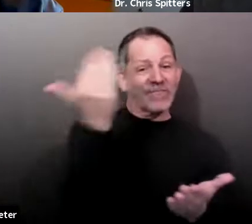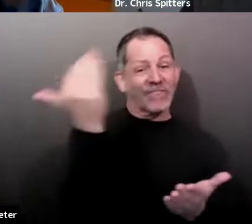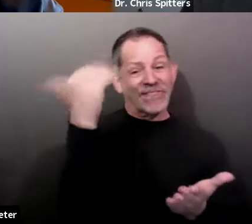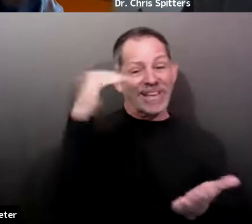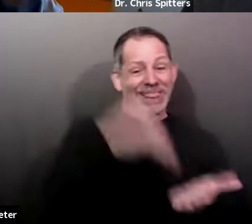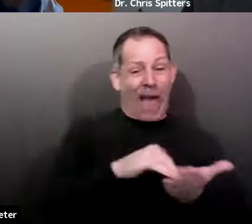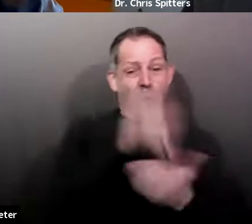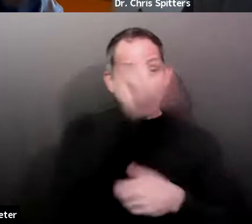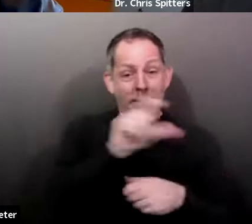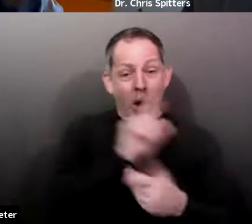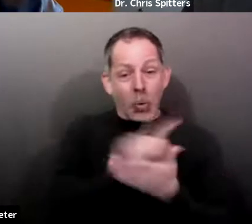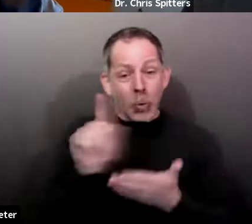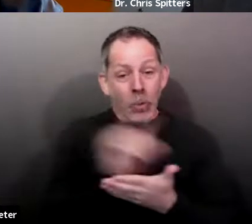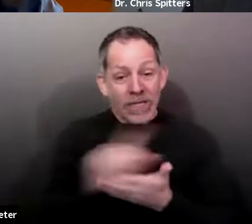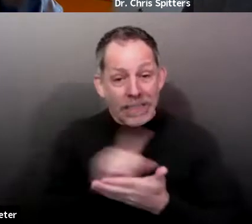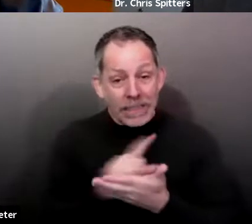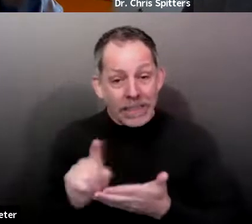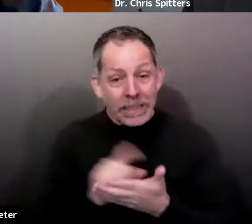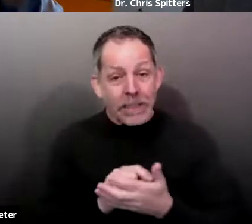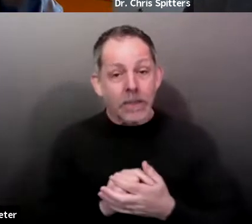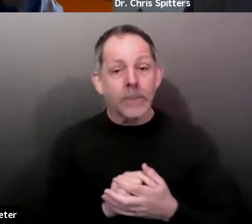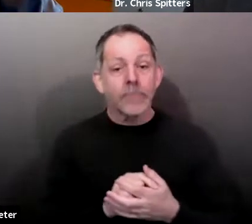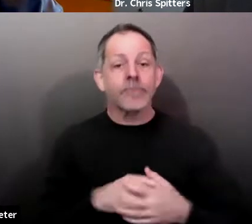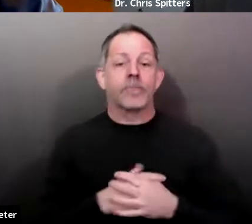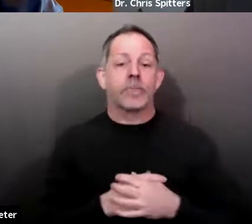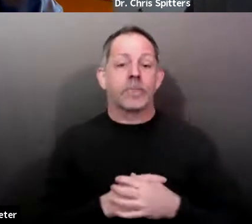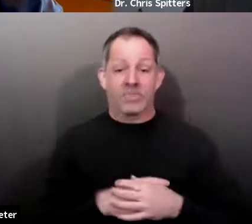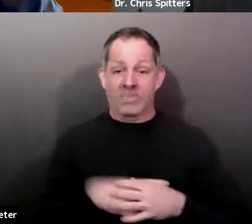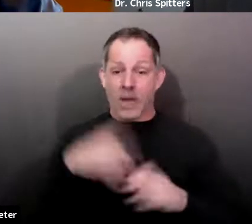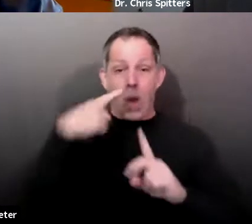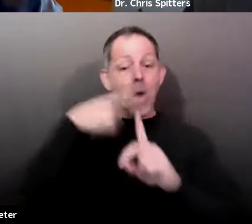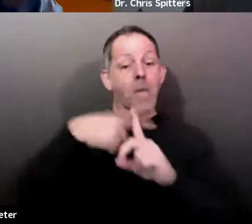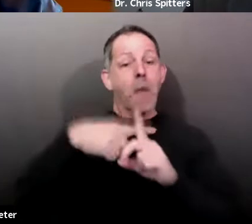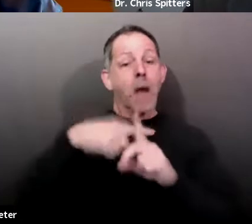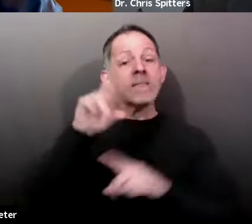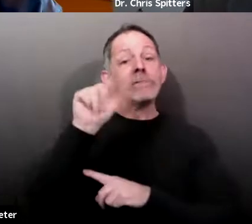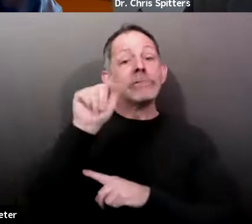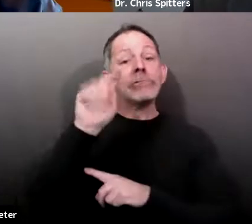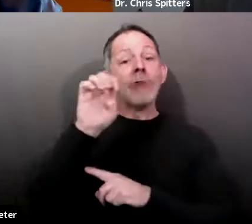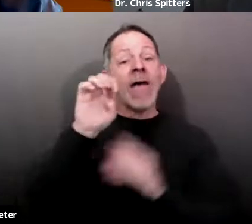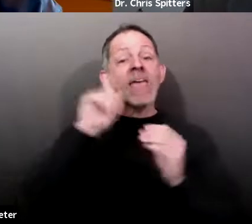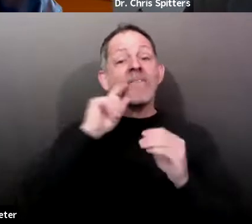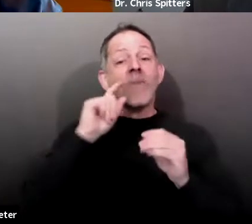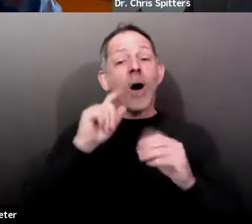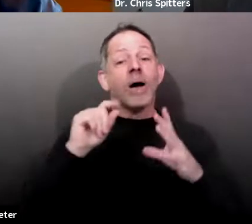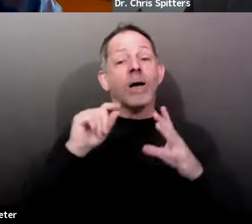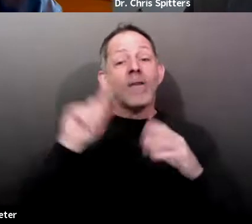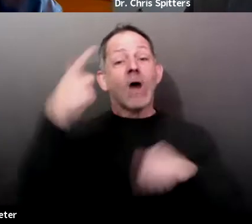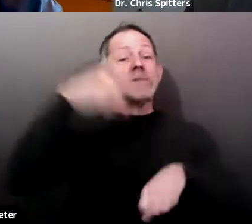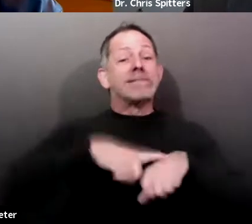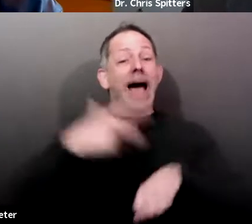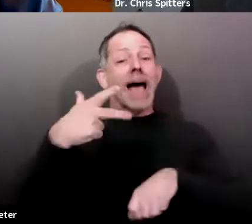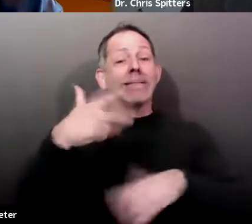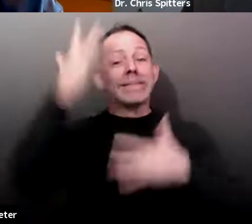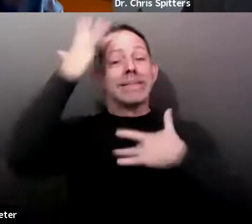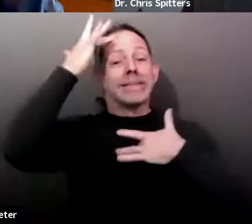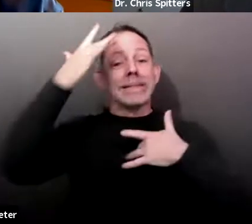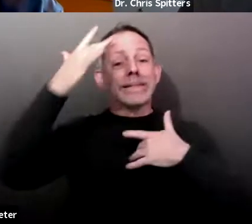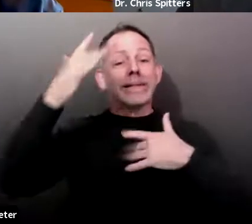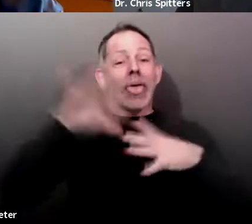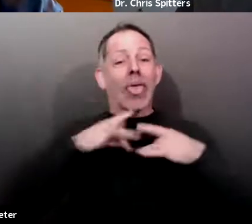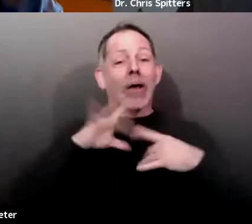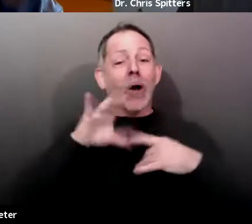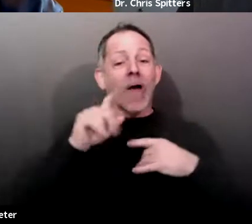Positivity rates are declining, but starting to plateau down around four or 5% countywide. Uh,